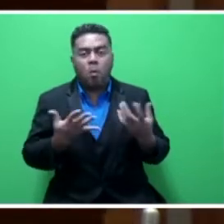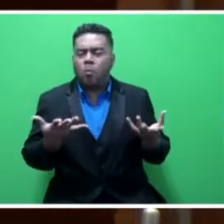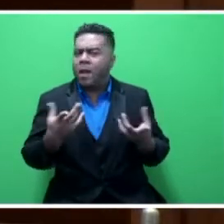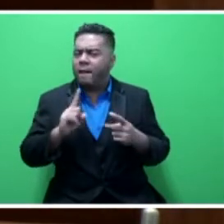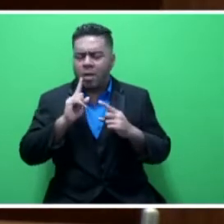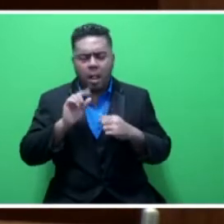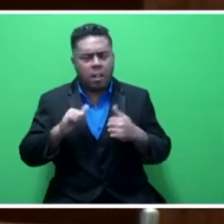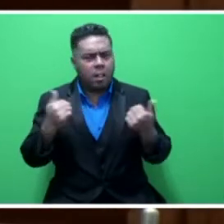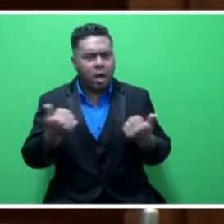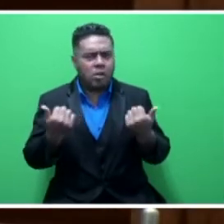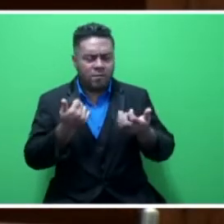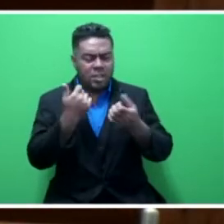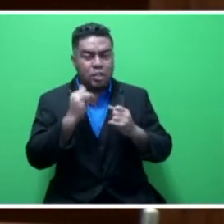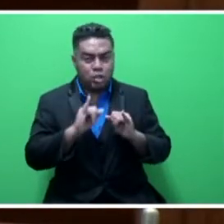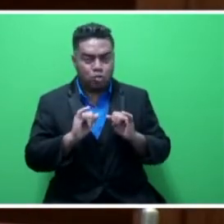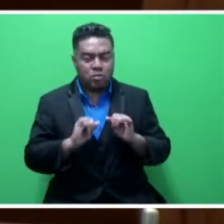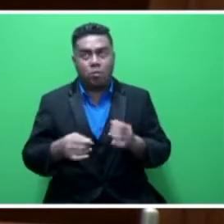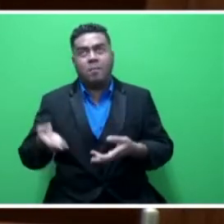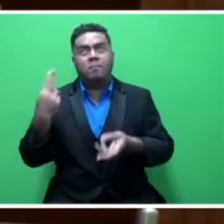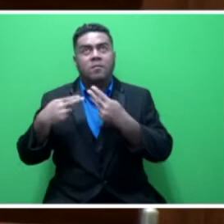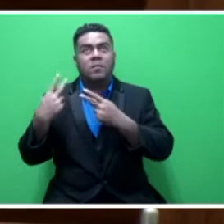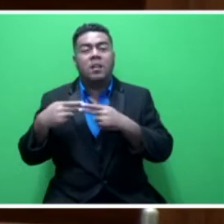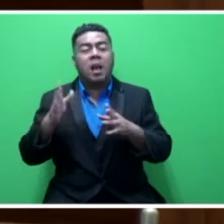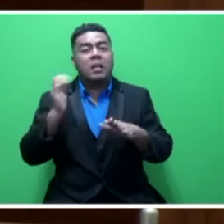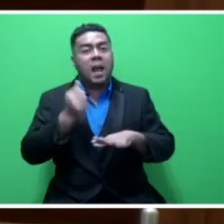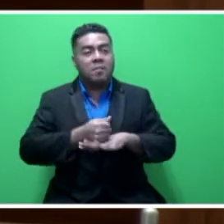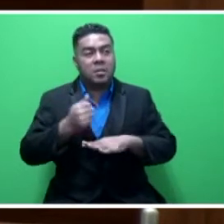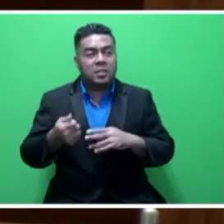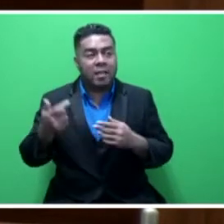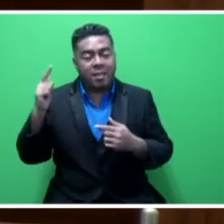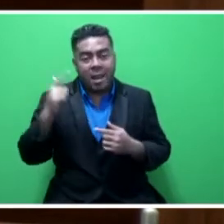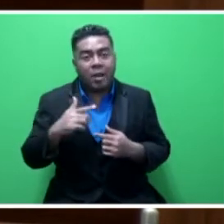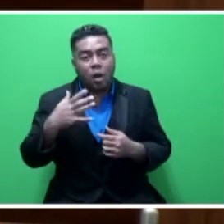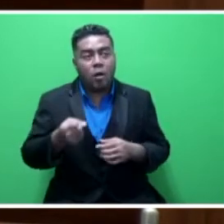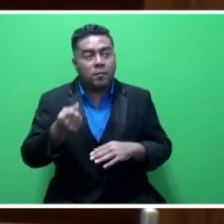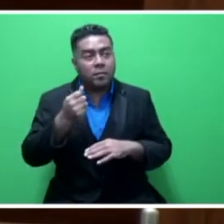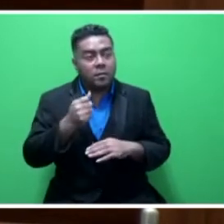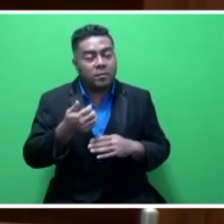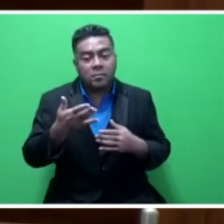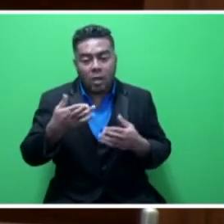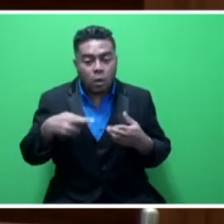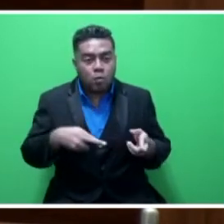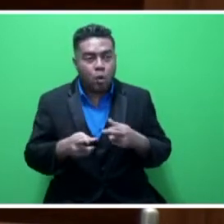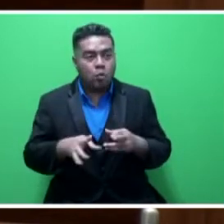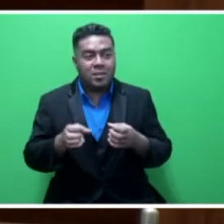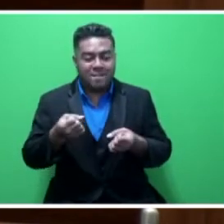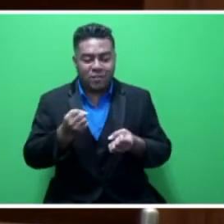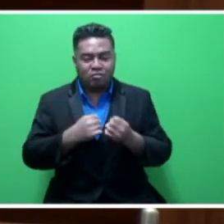with respect to previous governments, and there's been lack of maintenance and upgrades of our road infrastructure, sir.